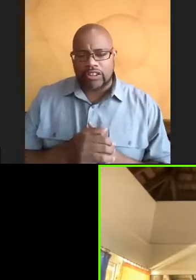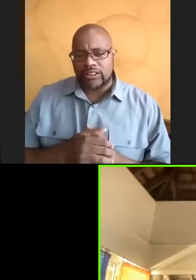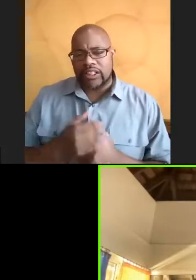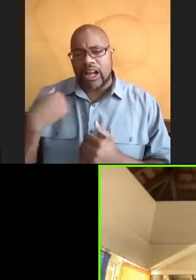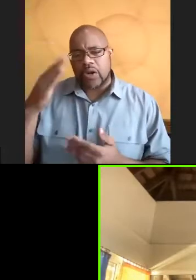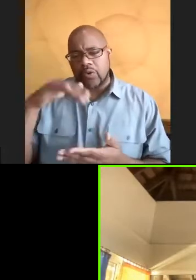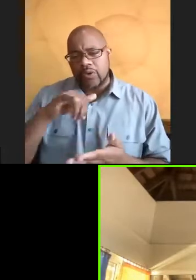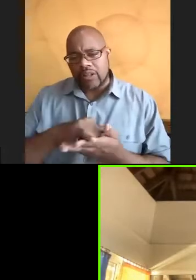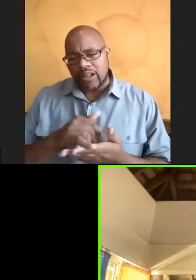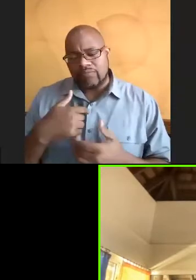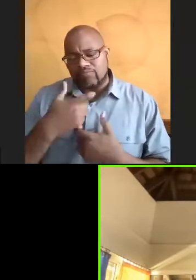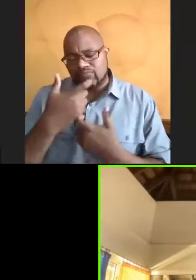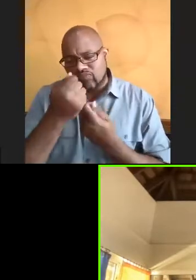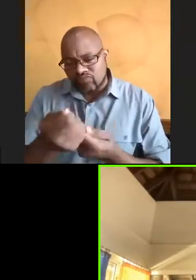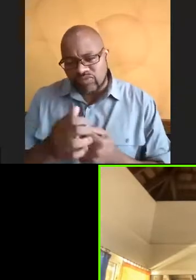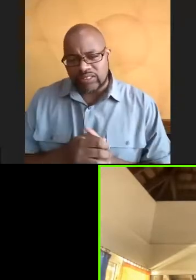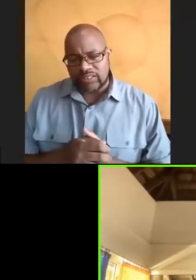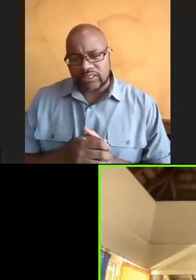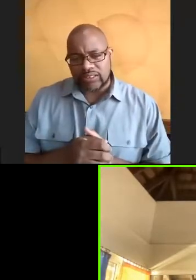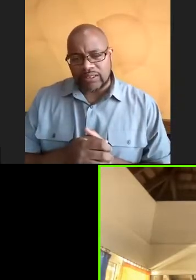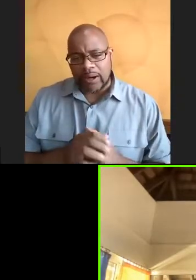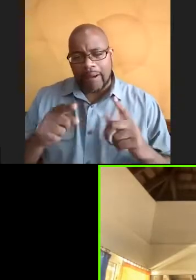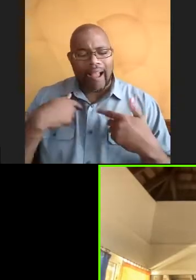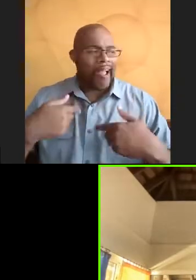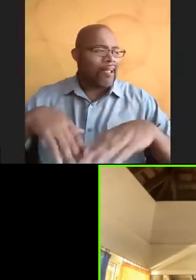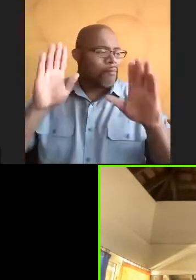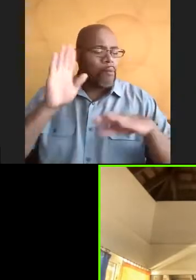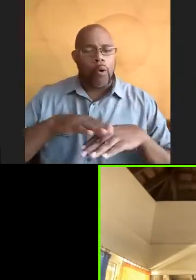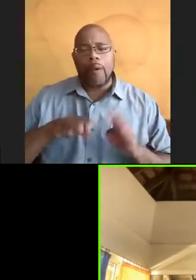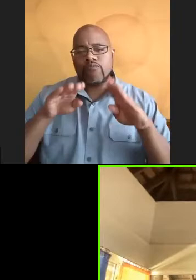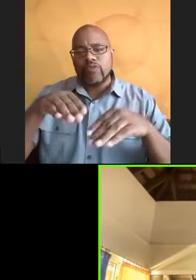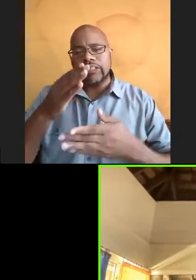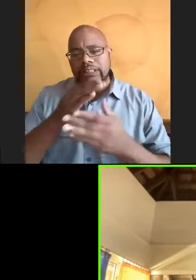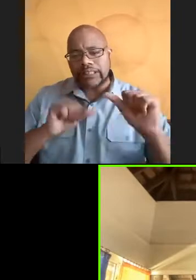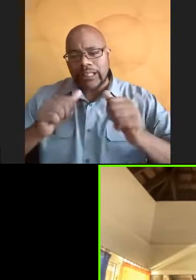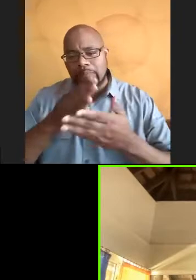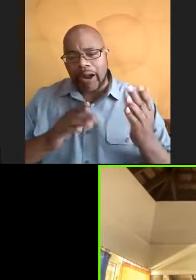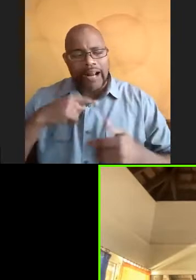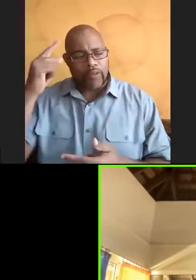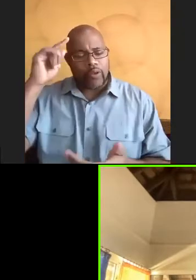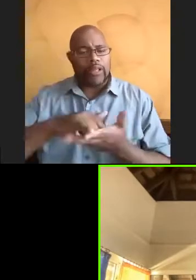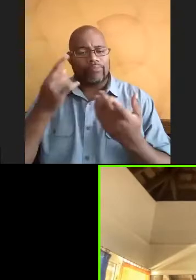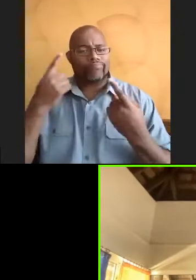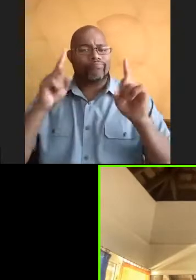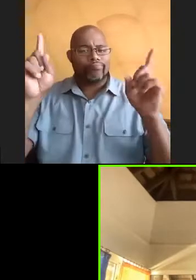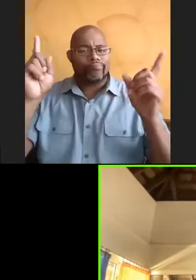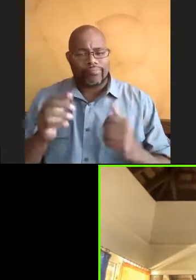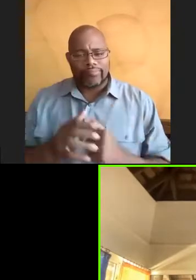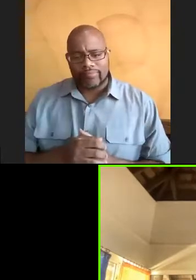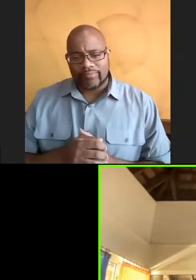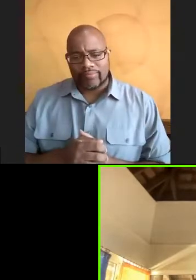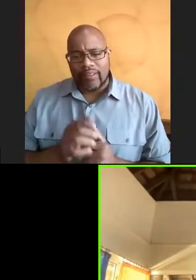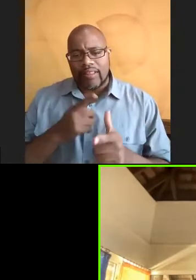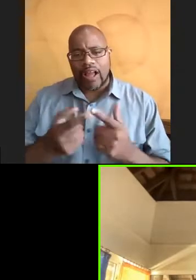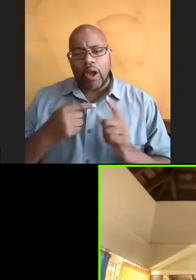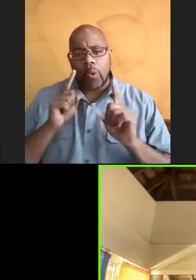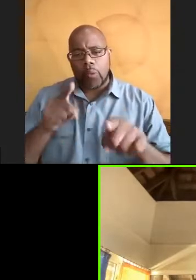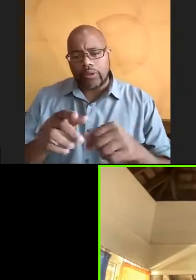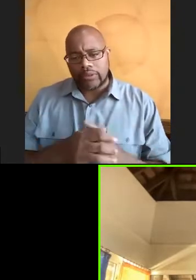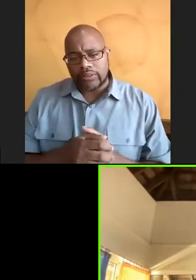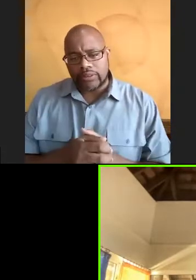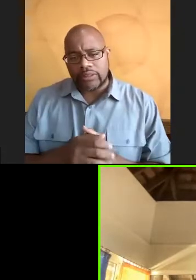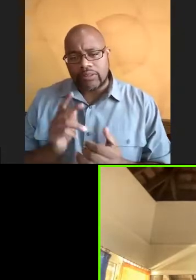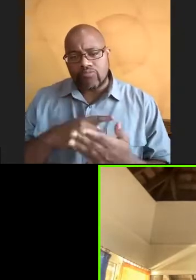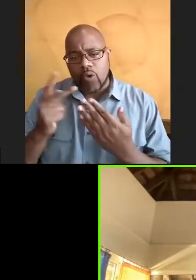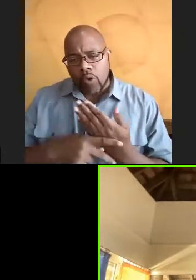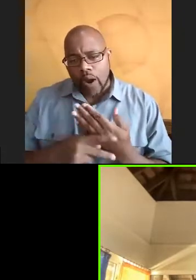always going to be a scientist, but I just kind of gave up on the marine science because I never thought it was a real reality. And then I went on the Young Explorers program and I